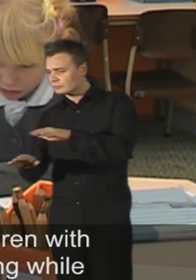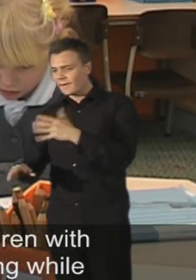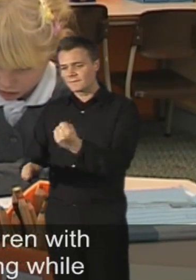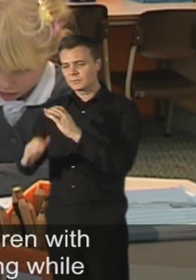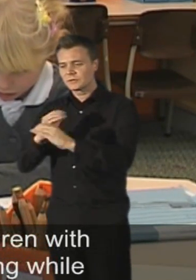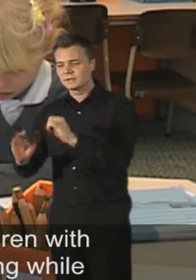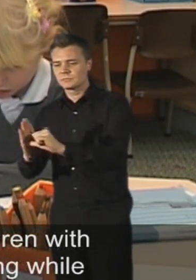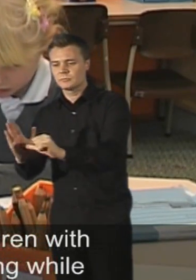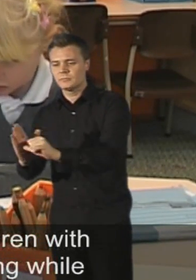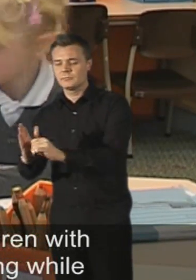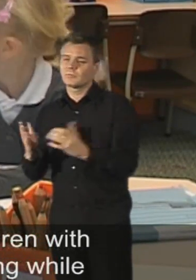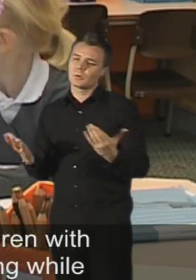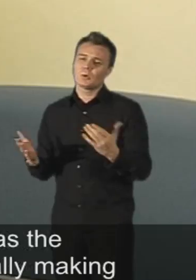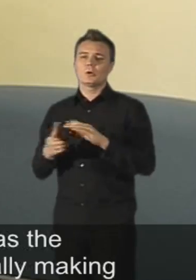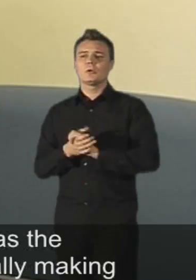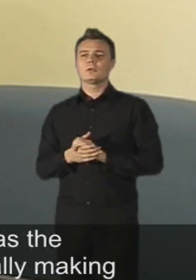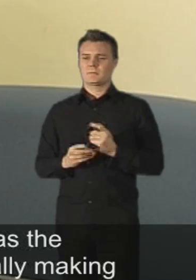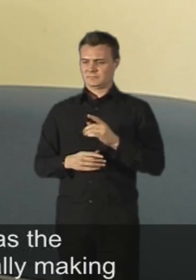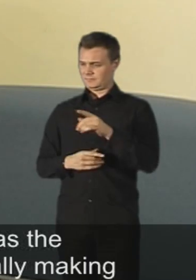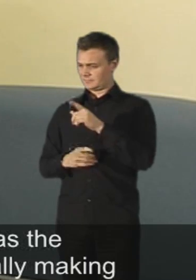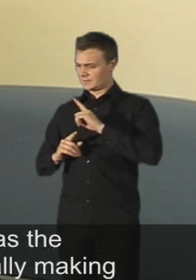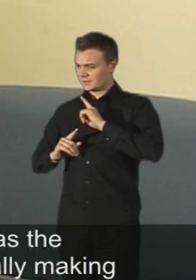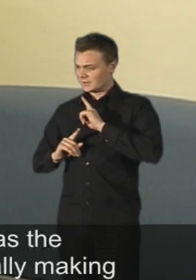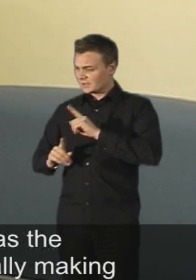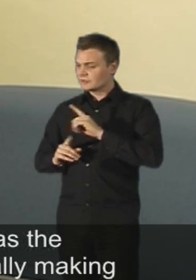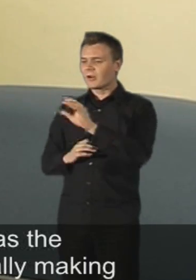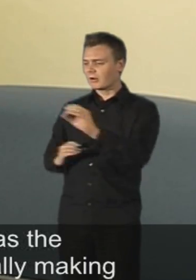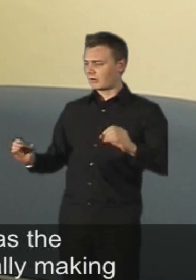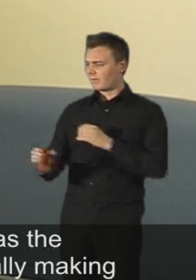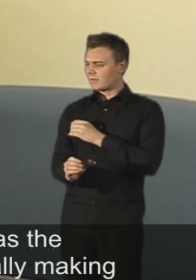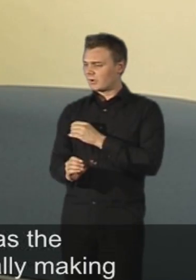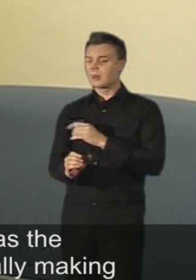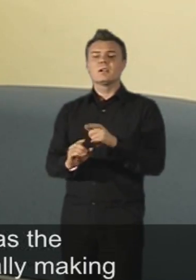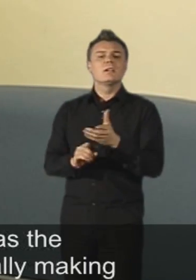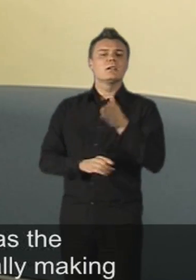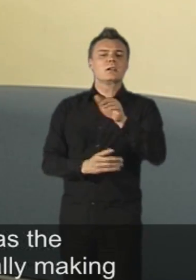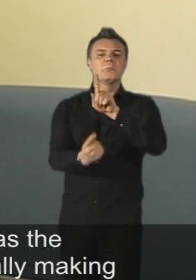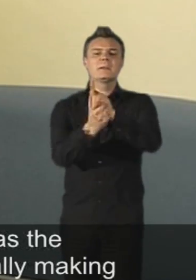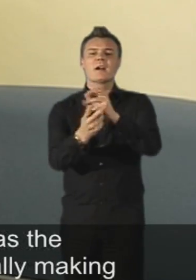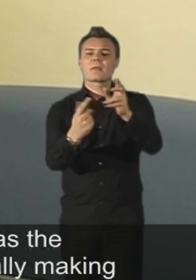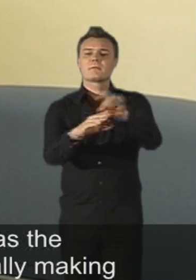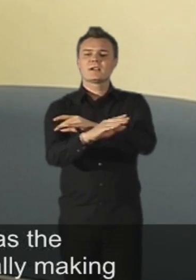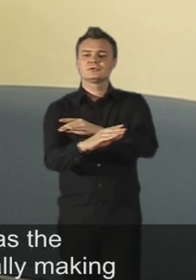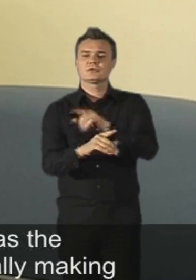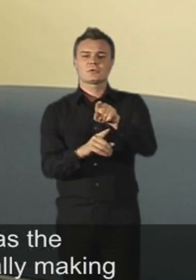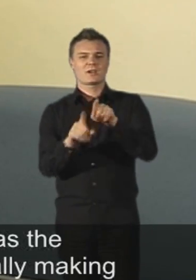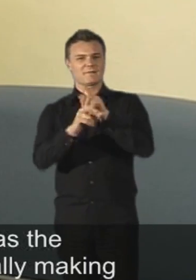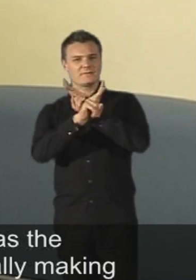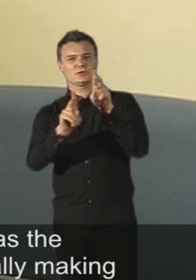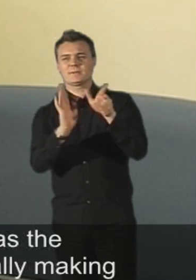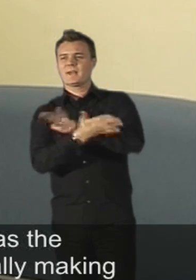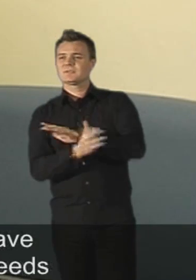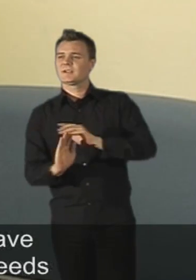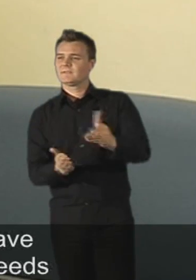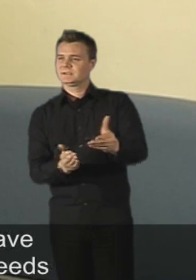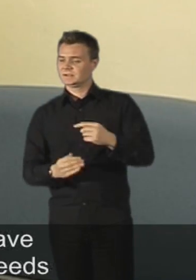to covering while staff meet other professionals such as the visually impaired service and